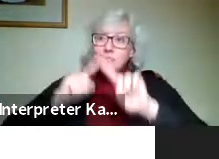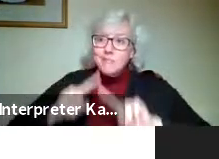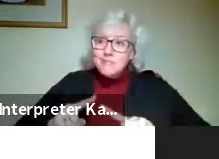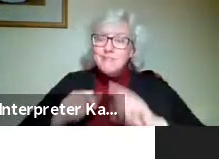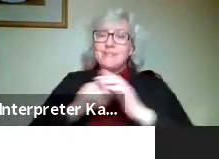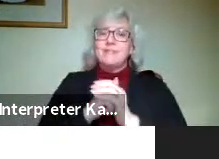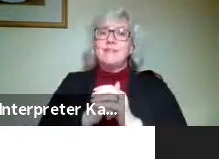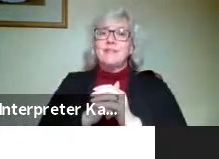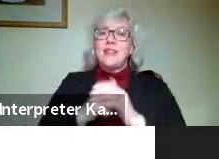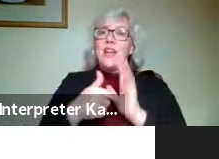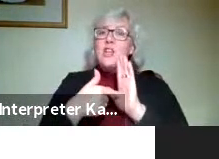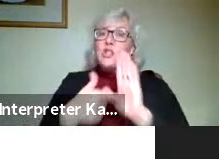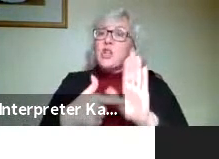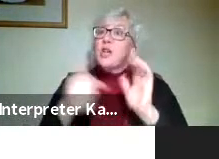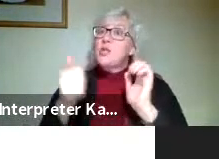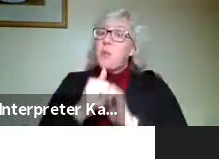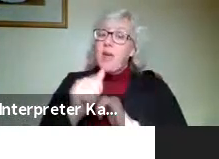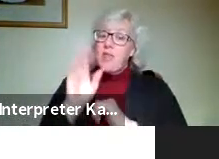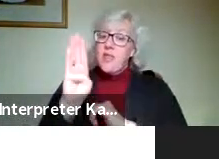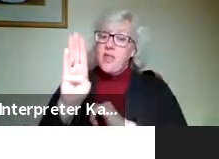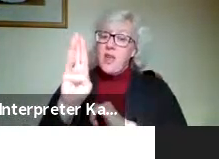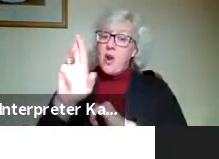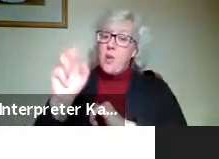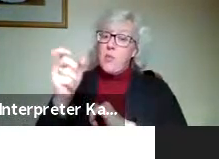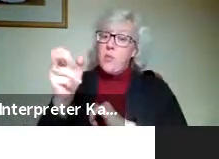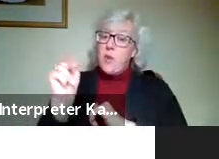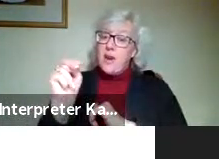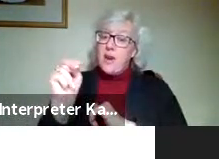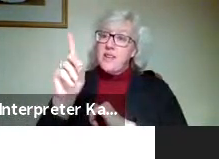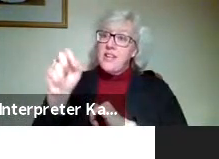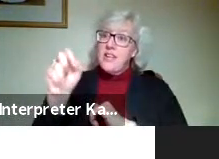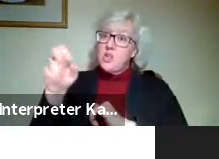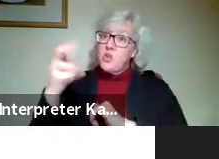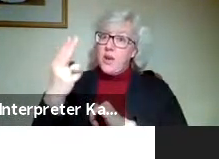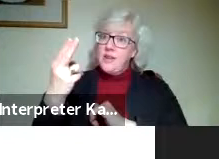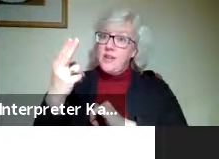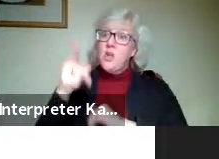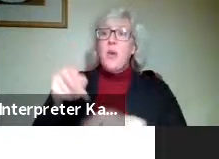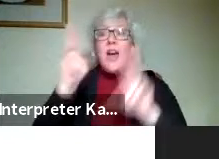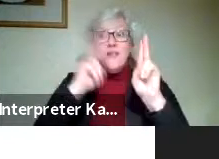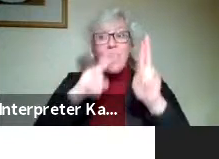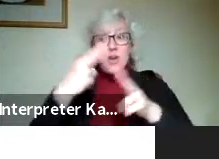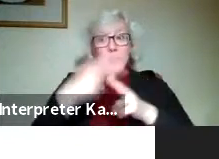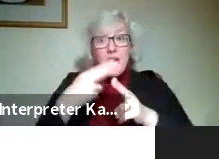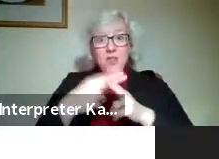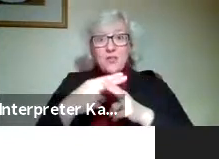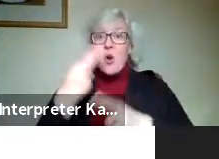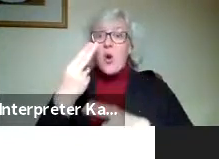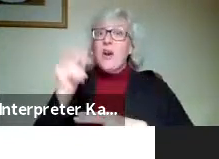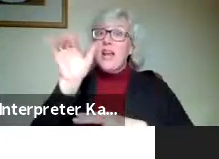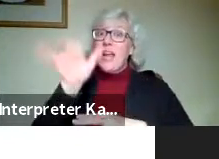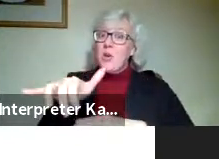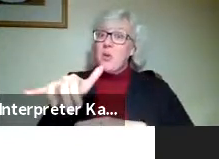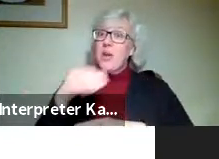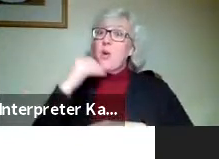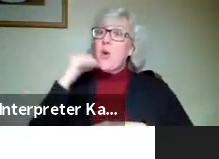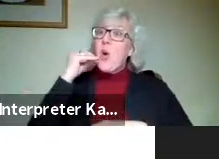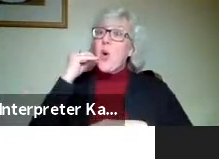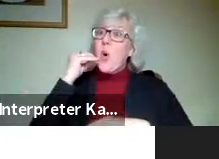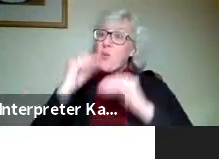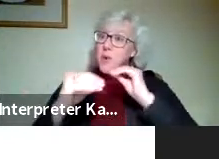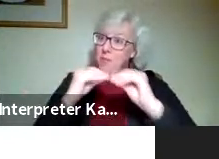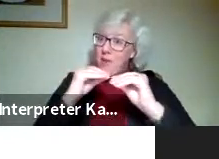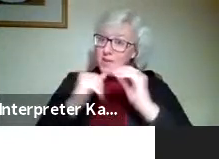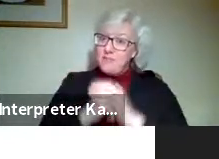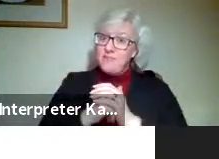And she shares this with Brennan Dedrick. Brennan, you have honorable mention for your Hickory Home Repair. Hickory